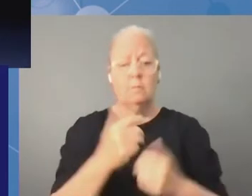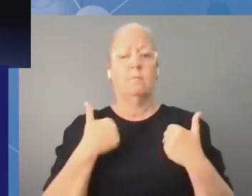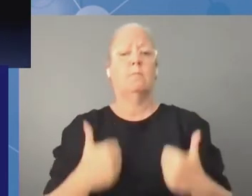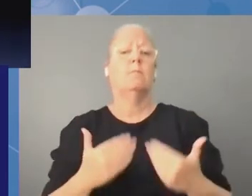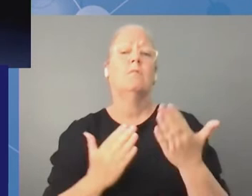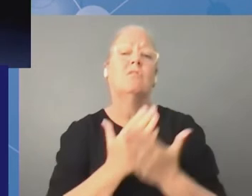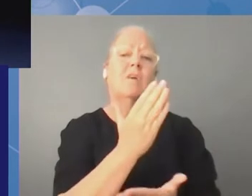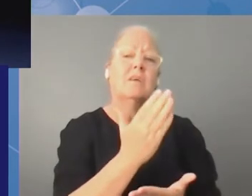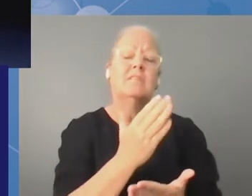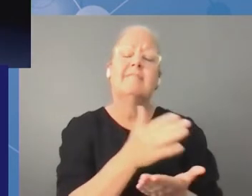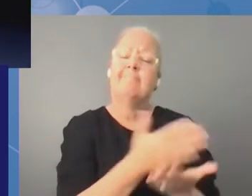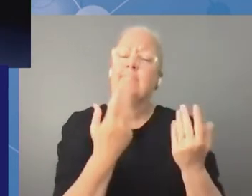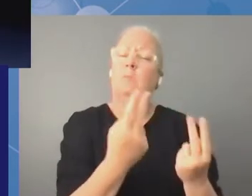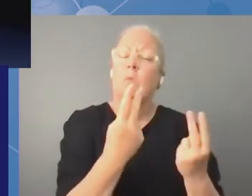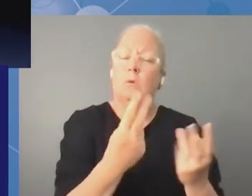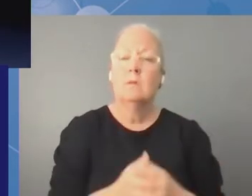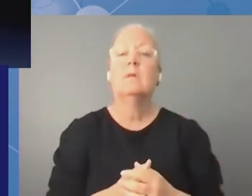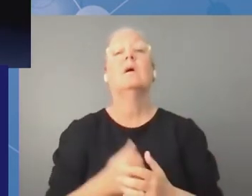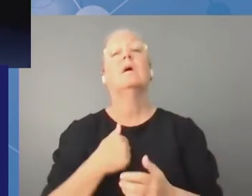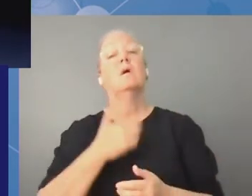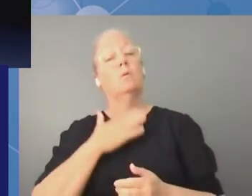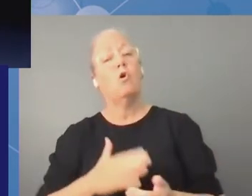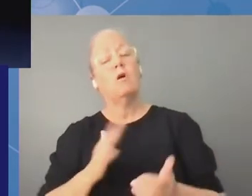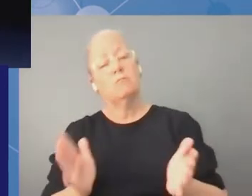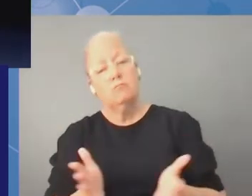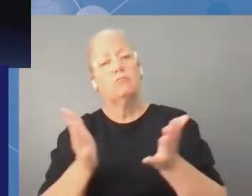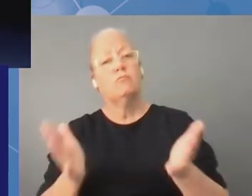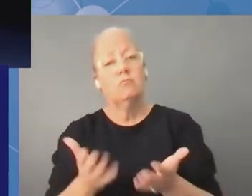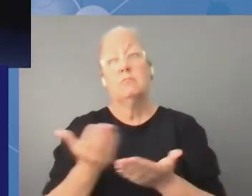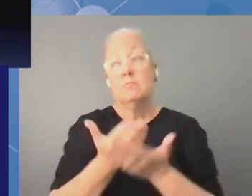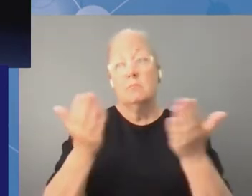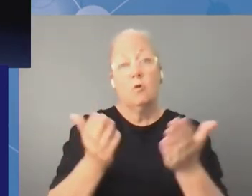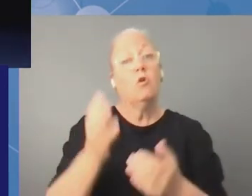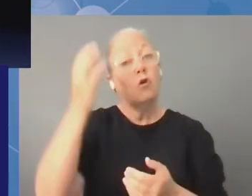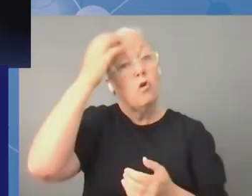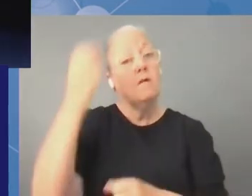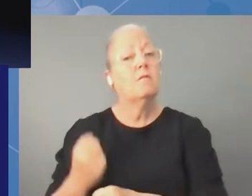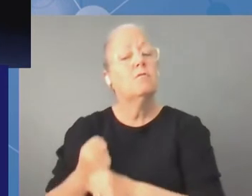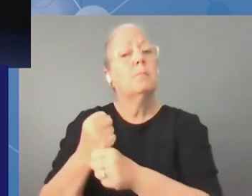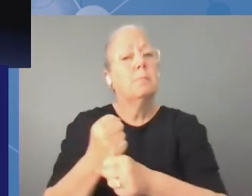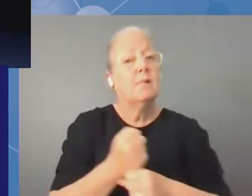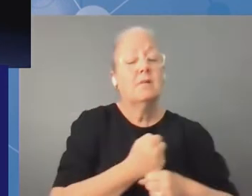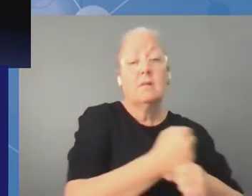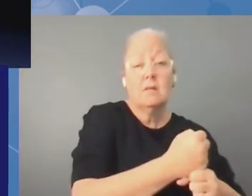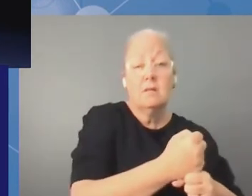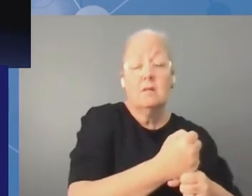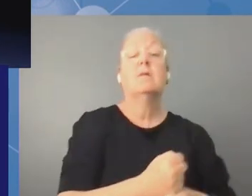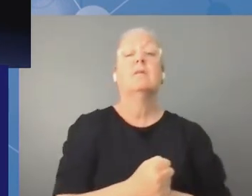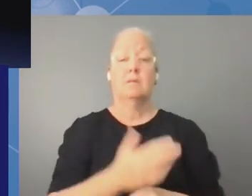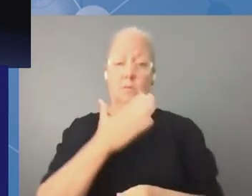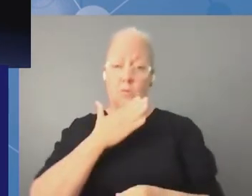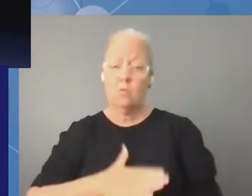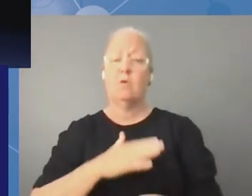encourage the government representatives to ensure that